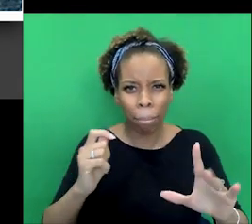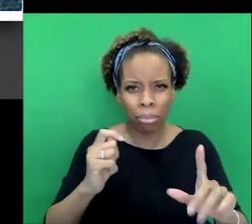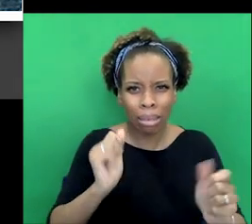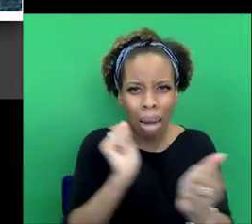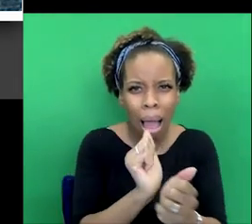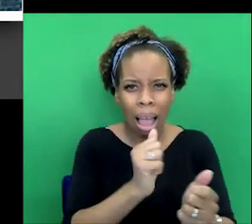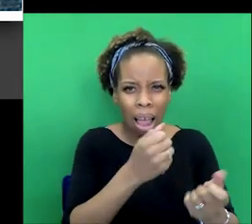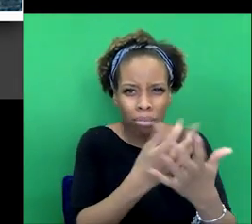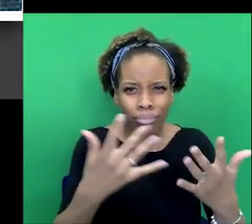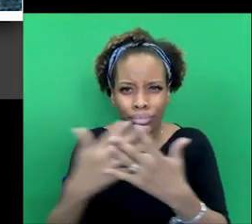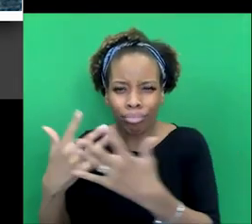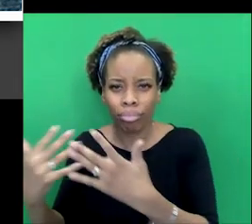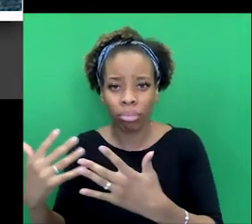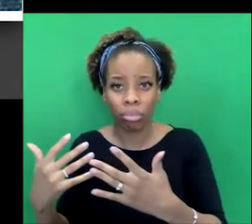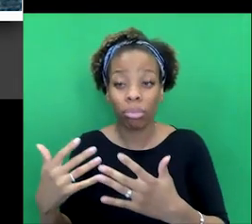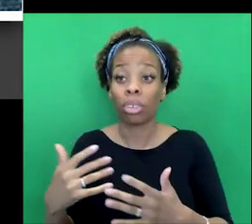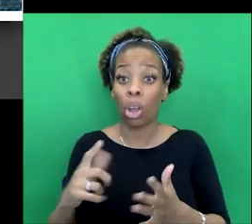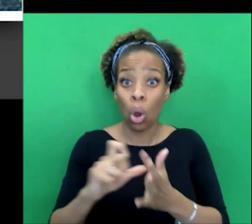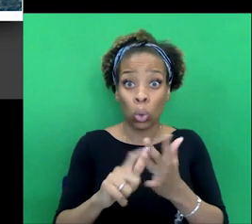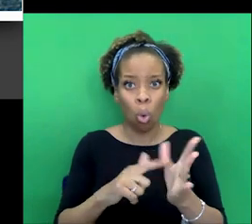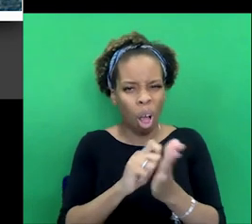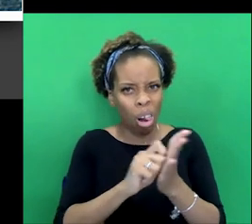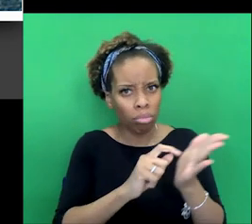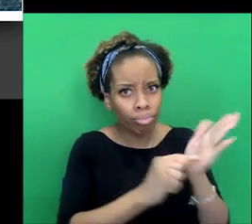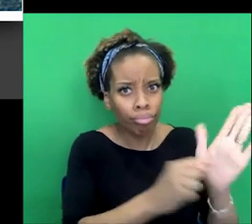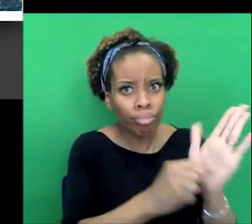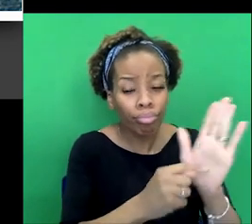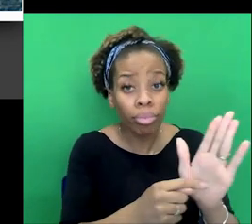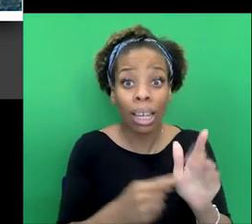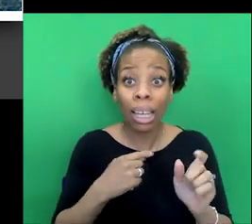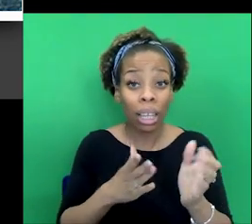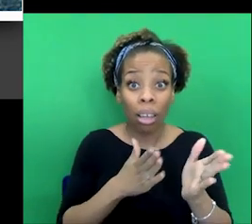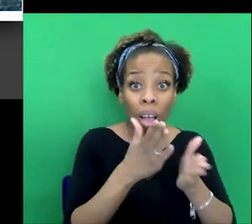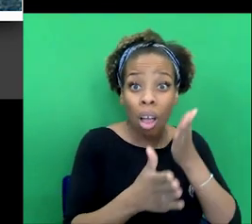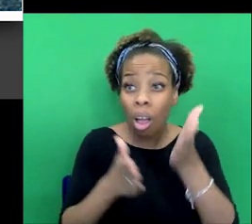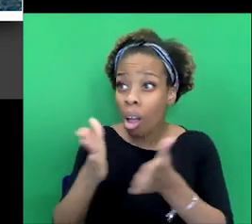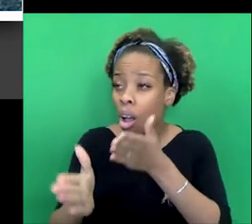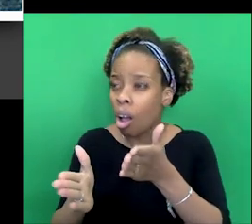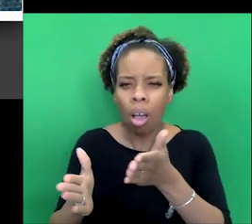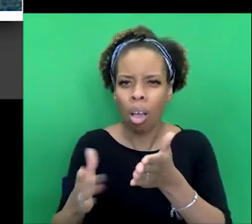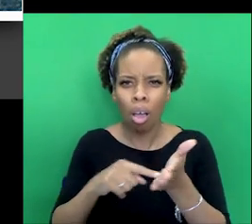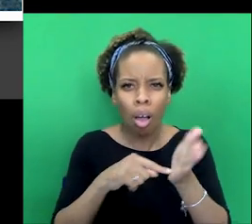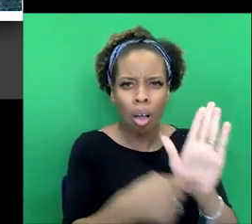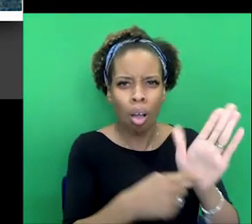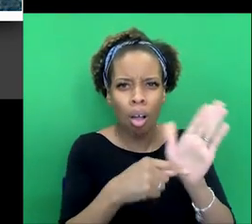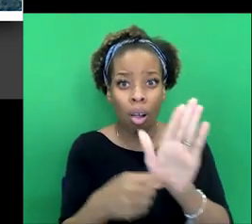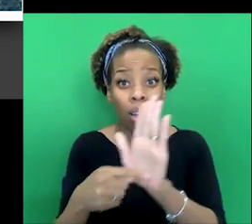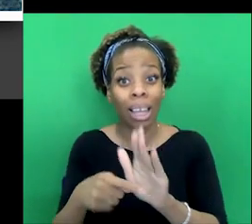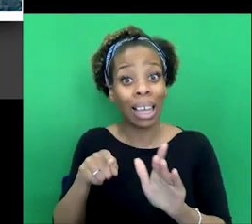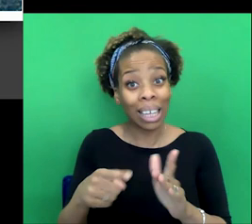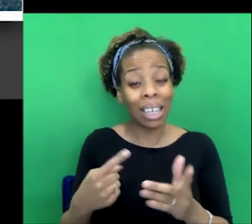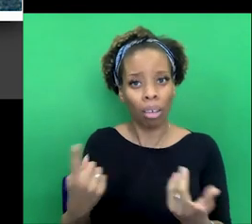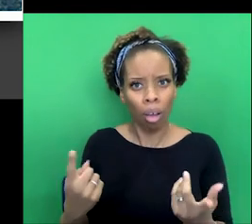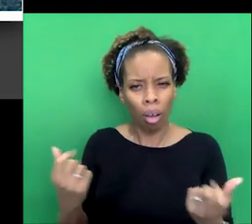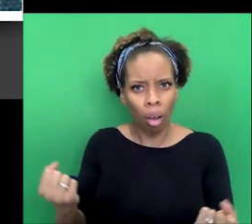but here comes, uh, Conan Doyle and he, he travels there and he comes to the defense. So it is defense of empire as